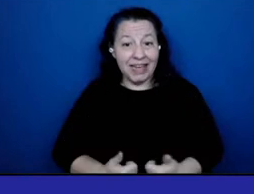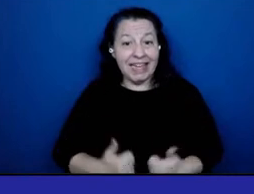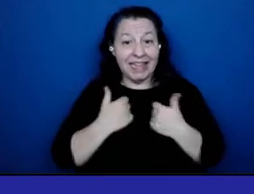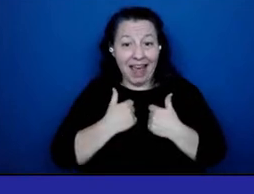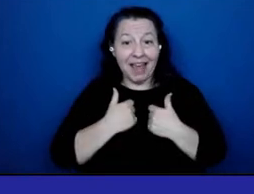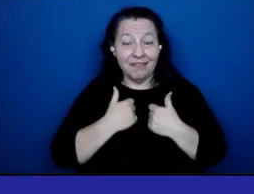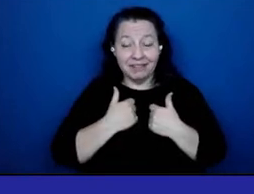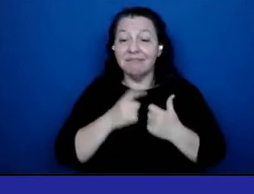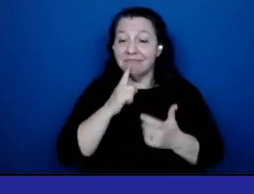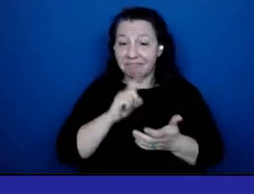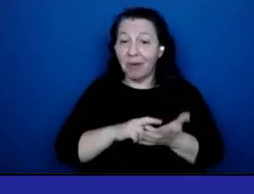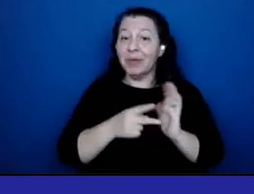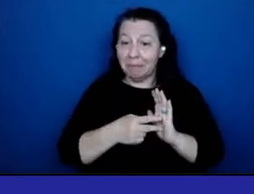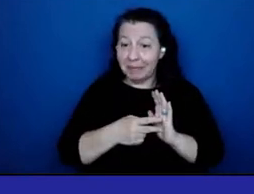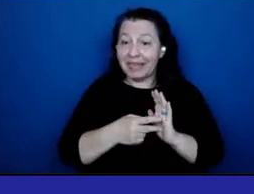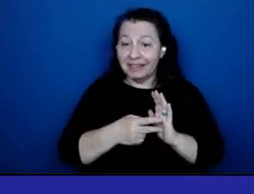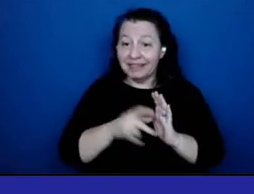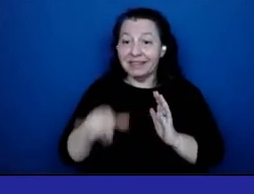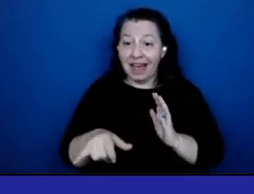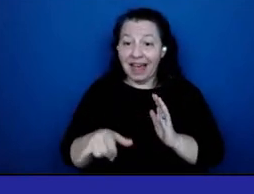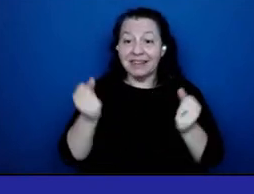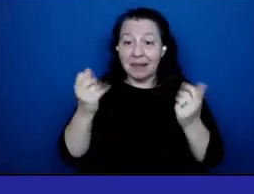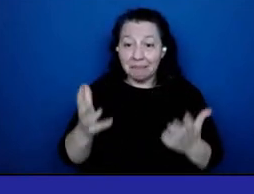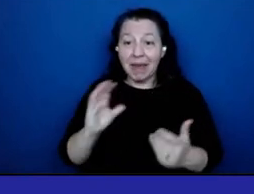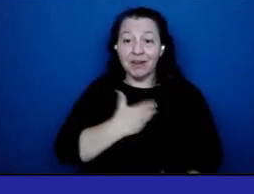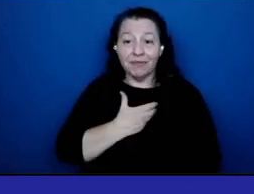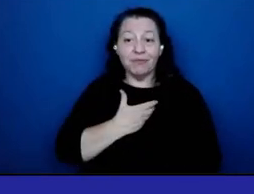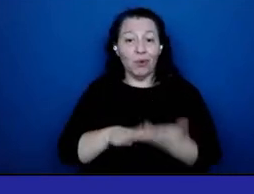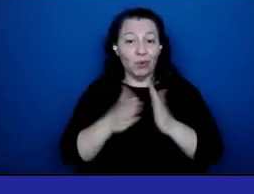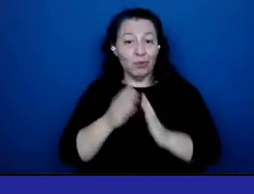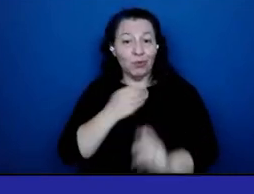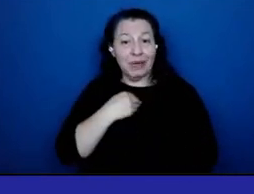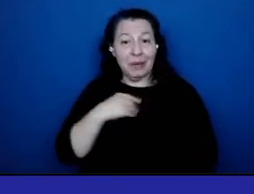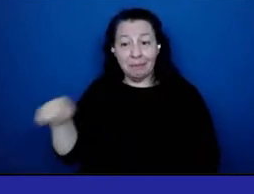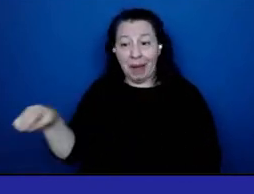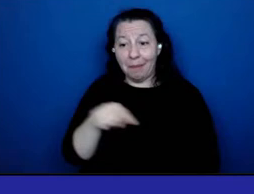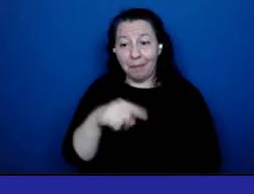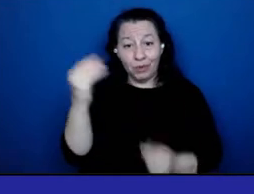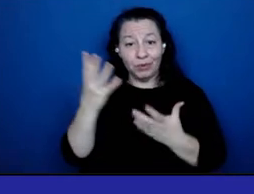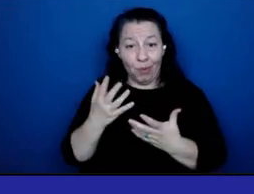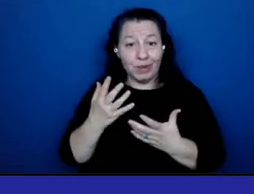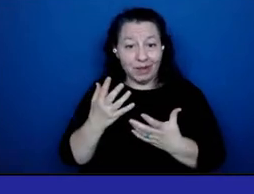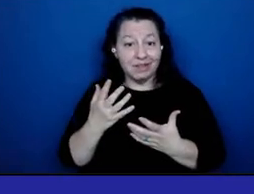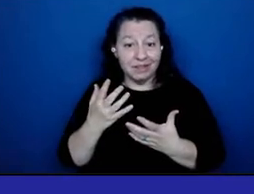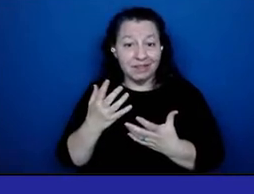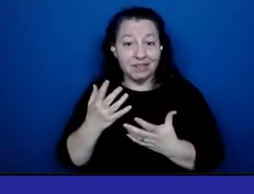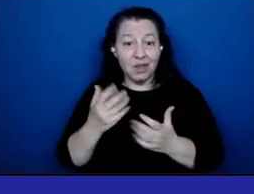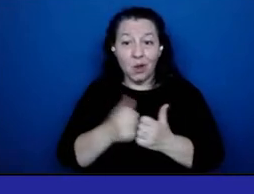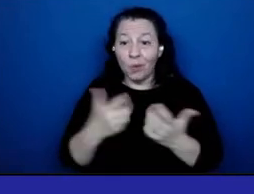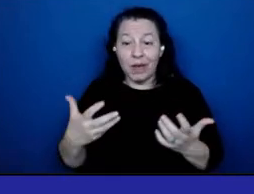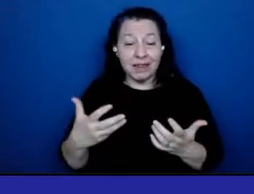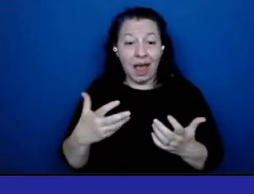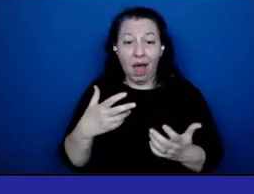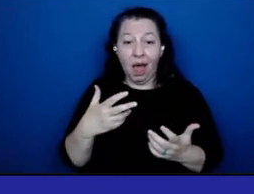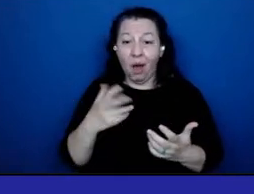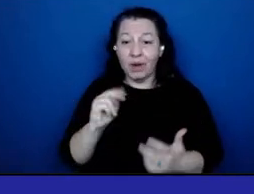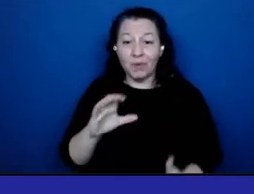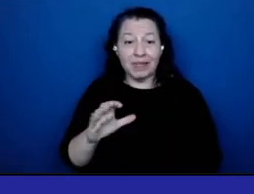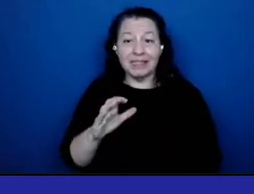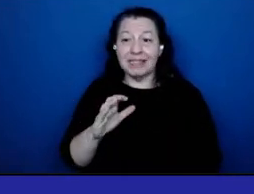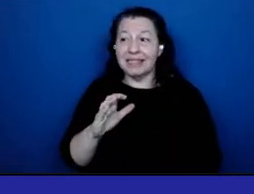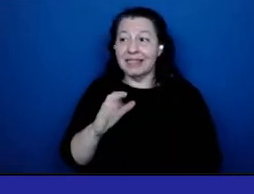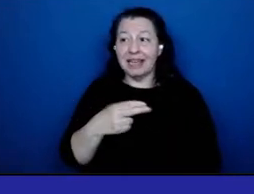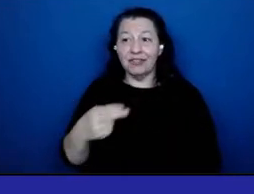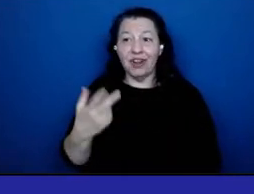meant it because many of our community members have told us that, you know, without NYC care, like, you know, they wouldn't be